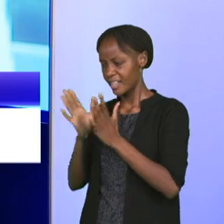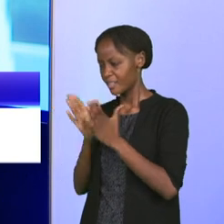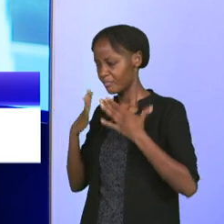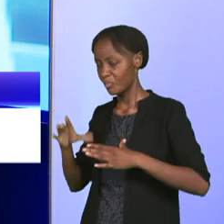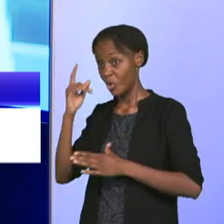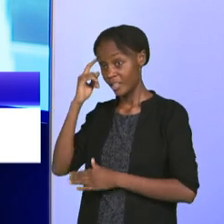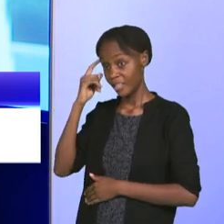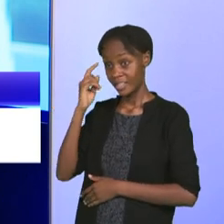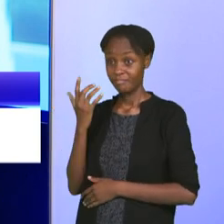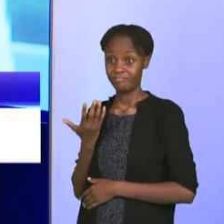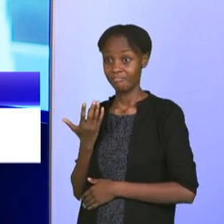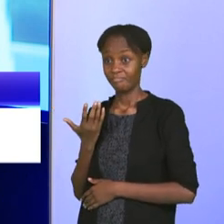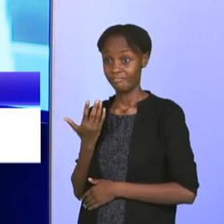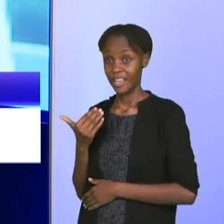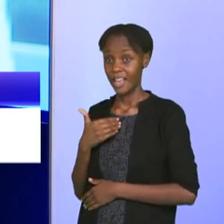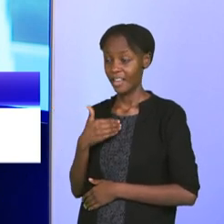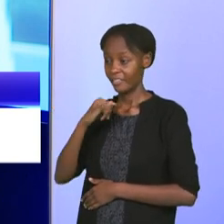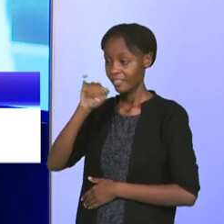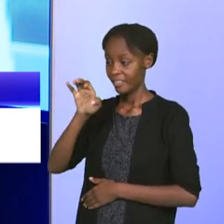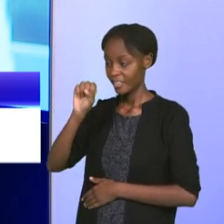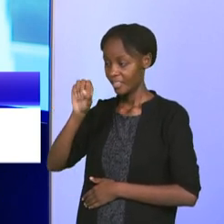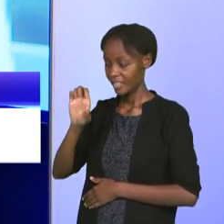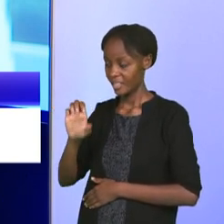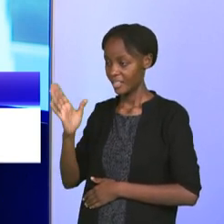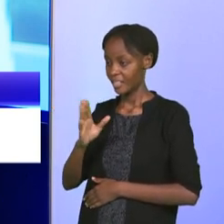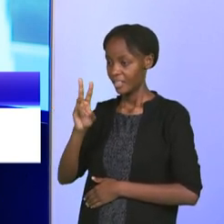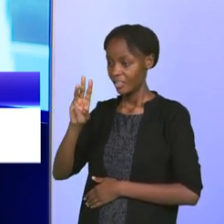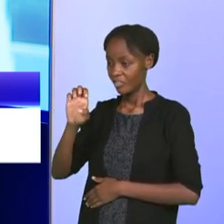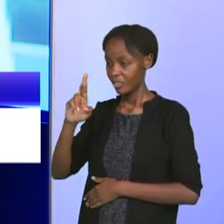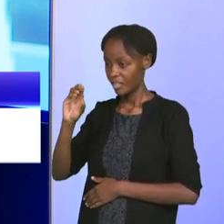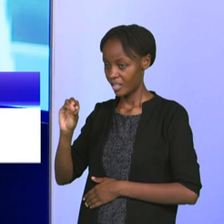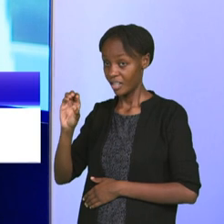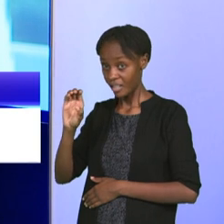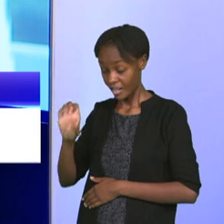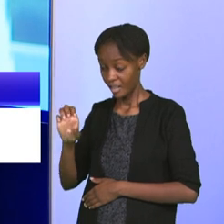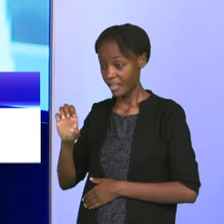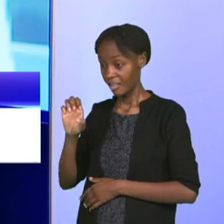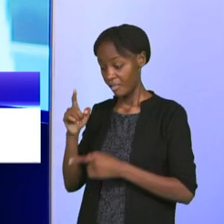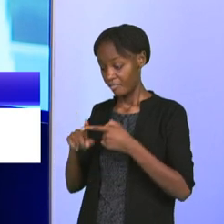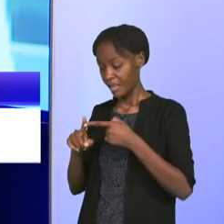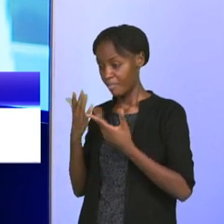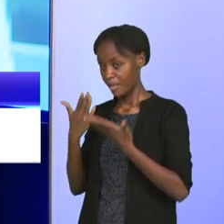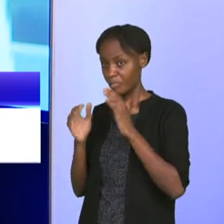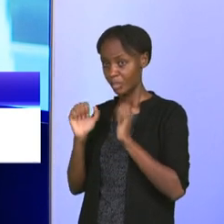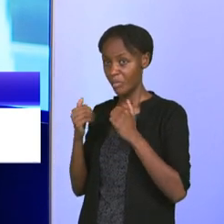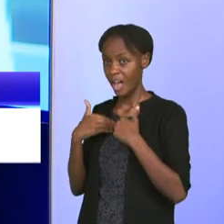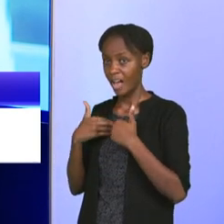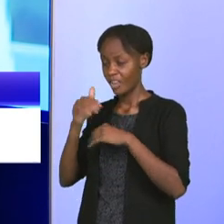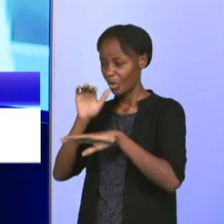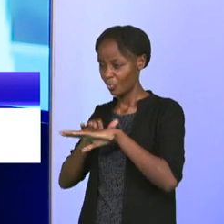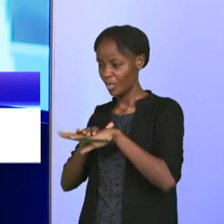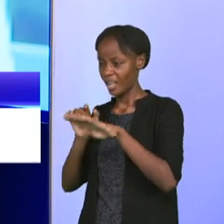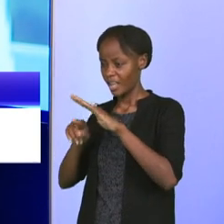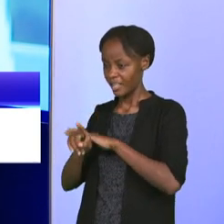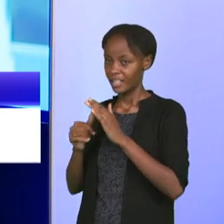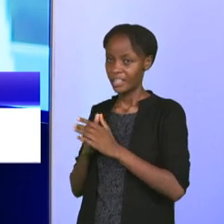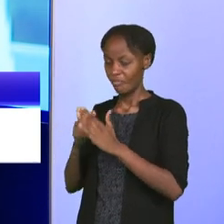that having Jesse Wary, top scorer at Zesco United, will give him an automatic qualification for your